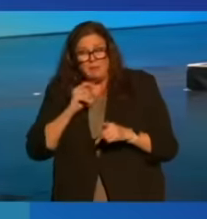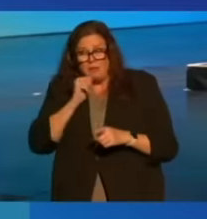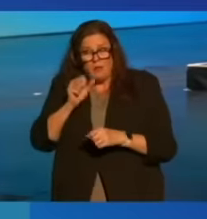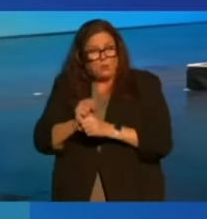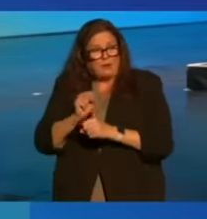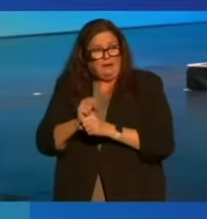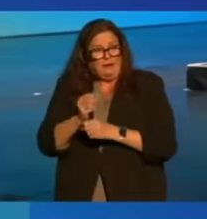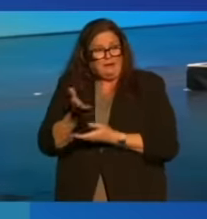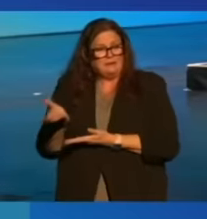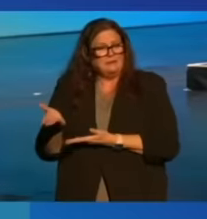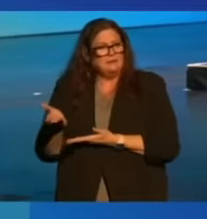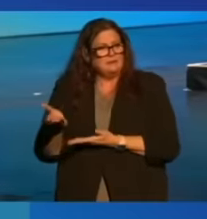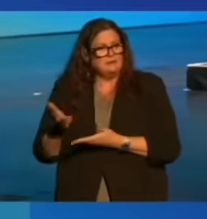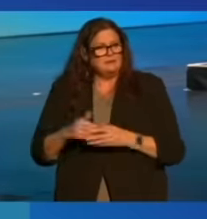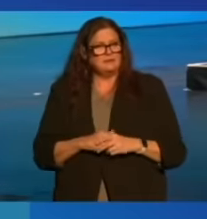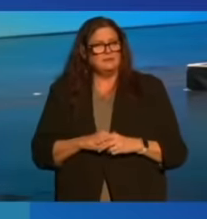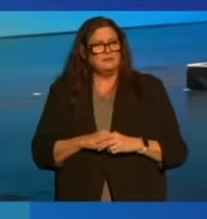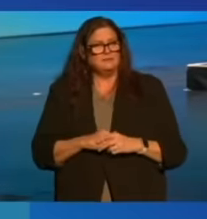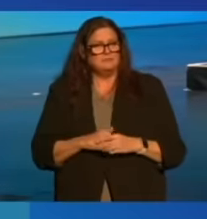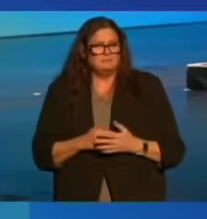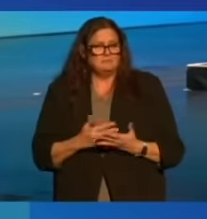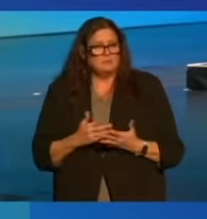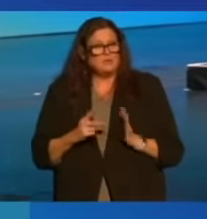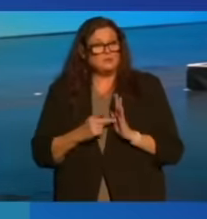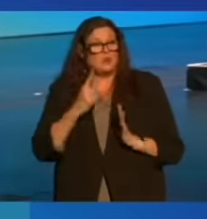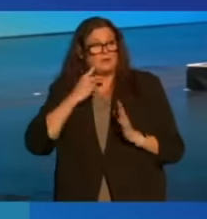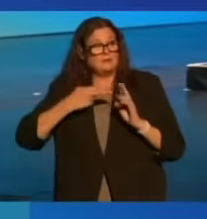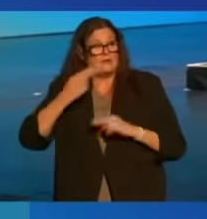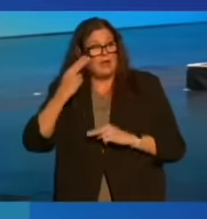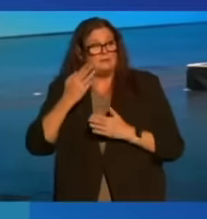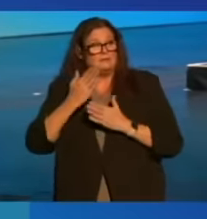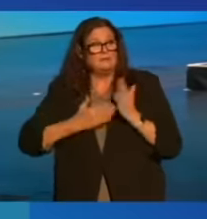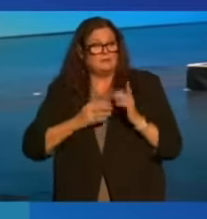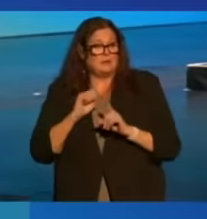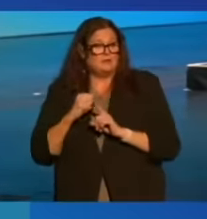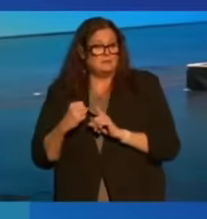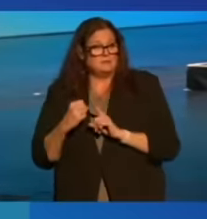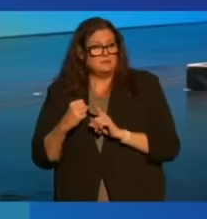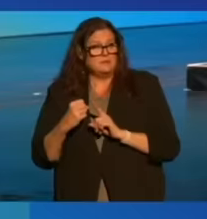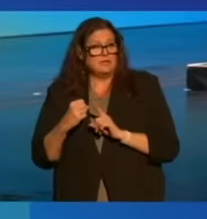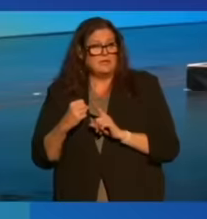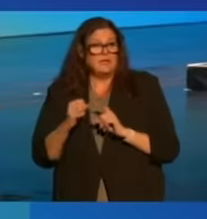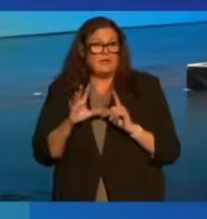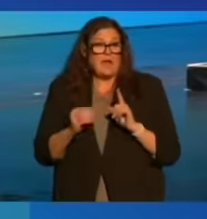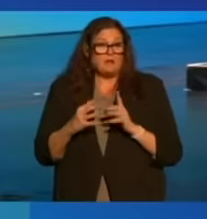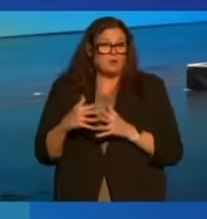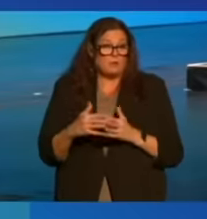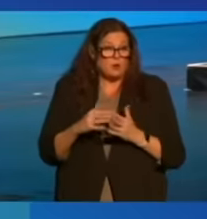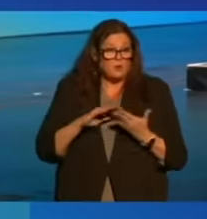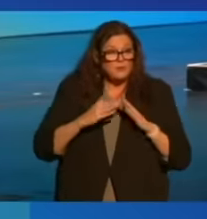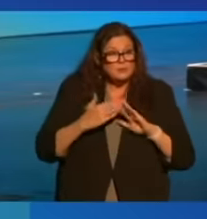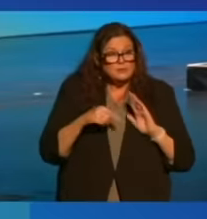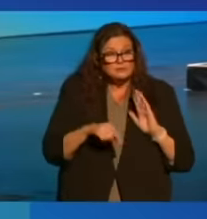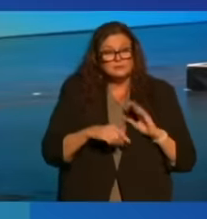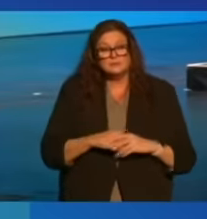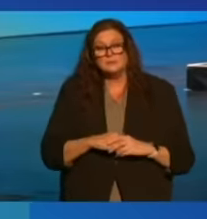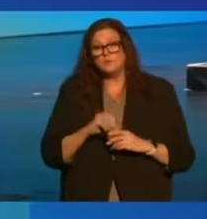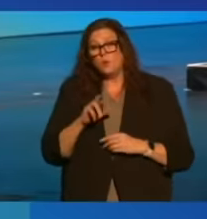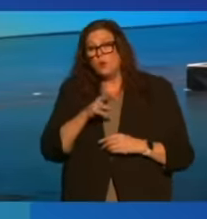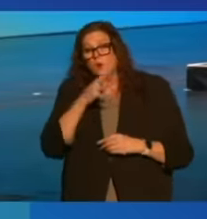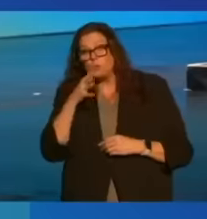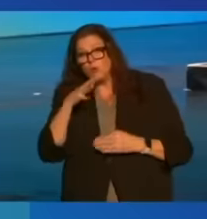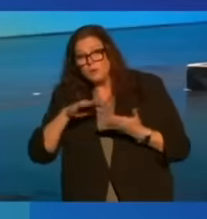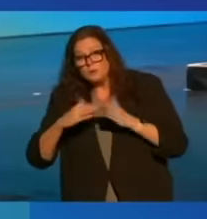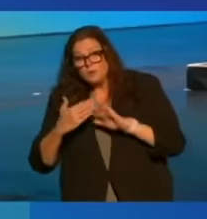and that is twice as high in some cases in African American communities or in